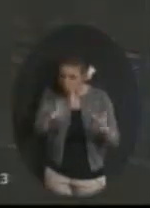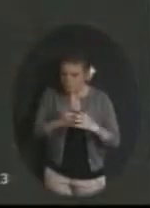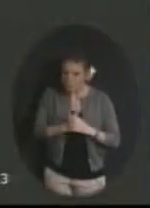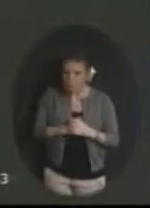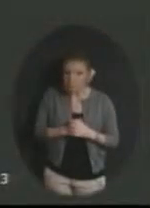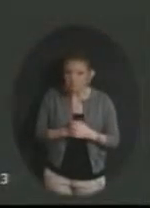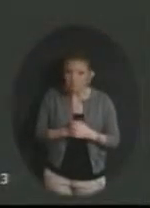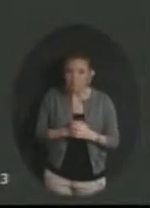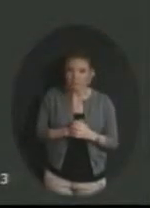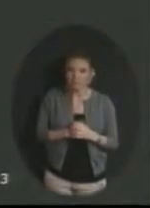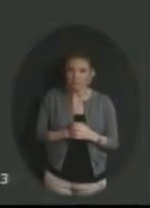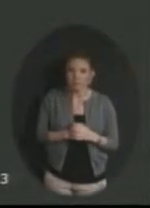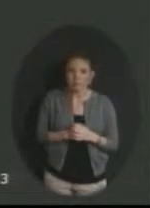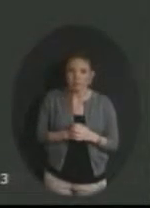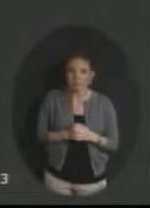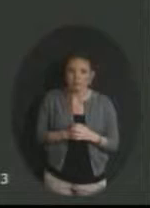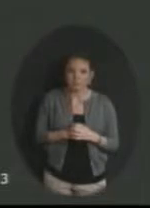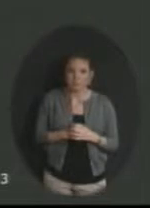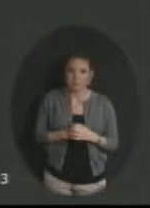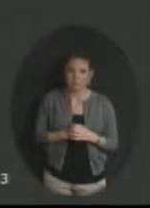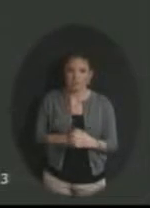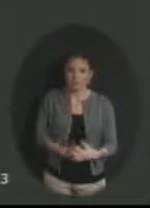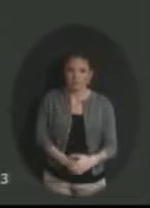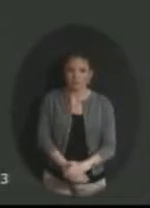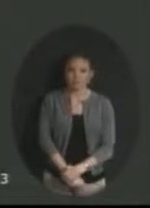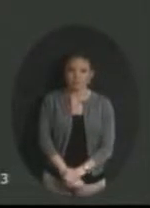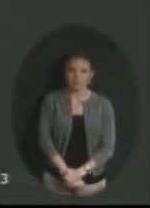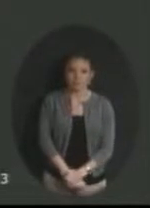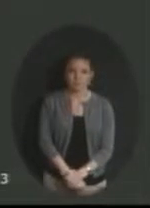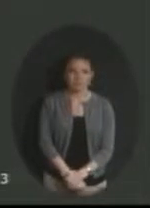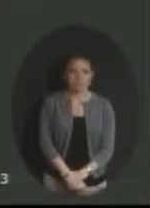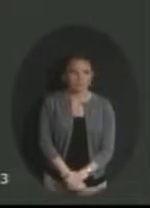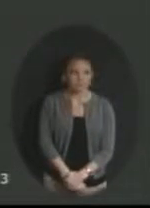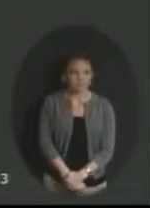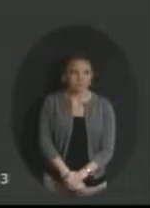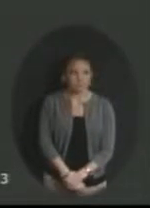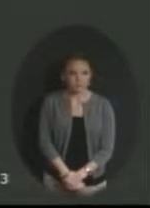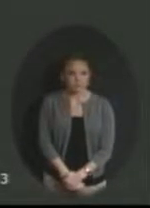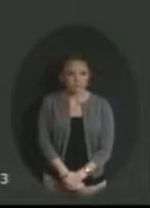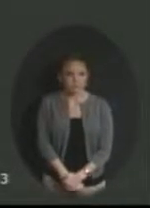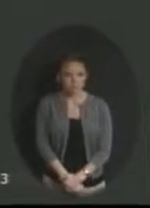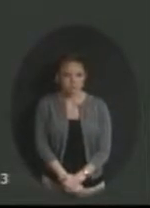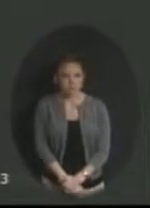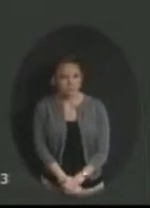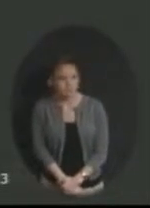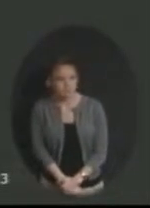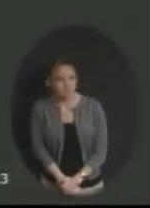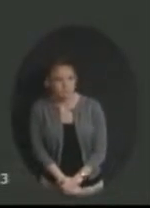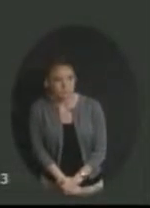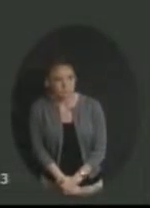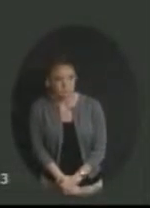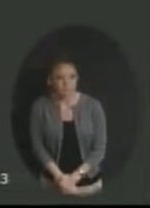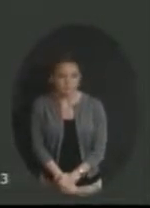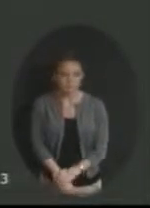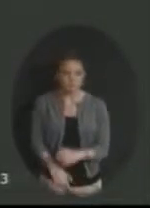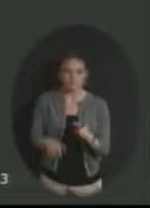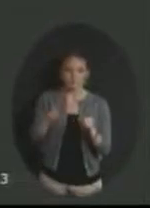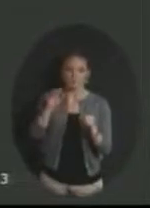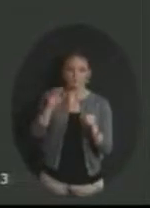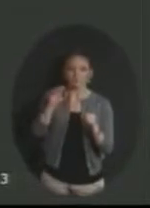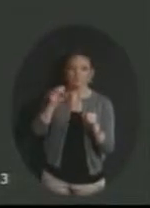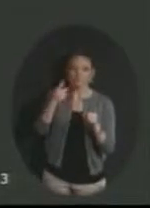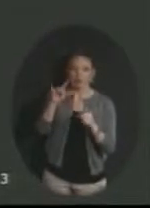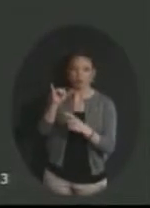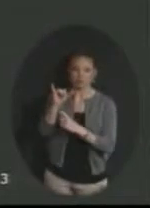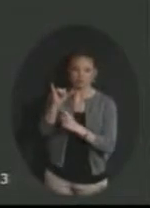I would like to take the opportunity to address the dues increase 8